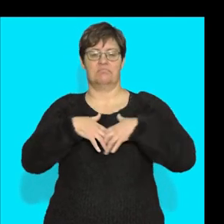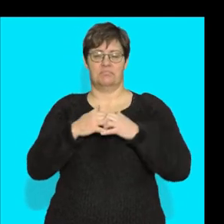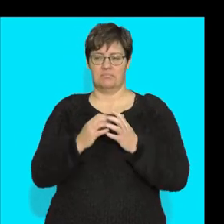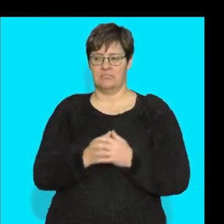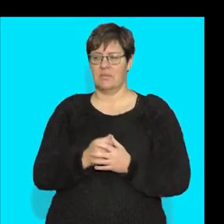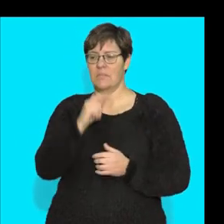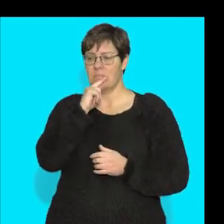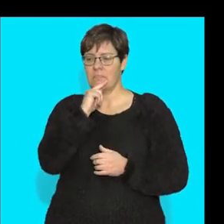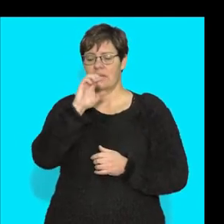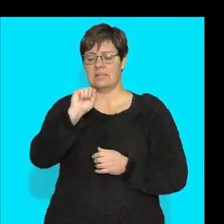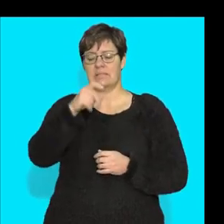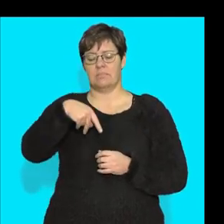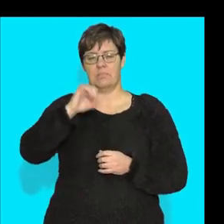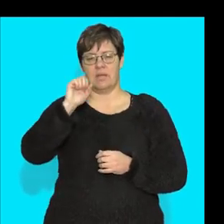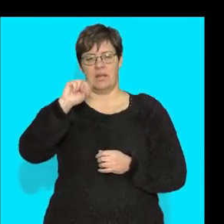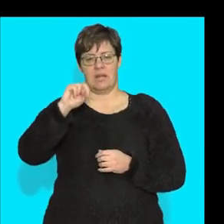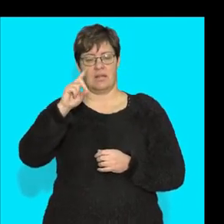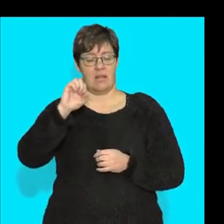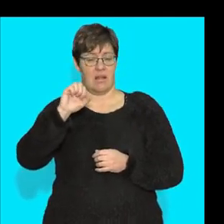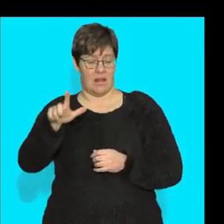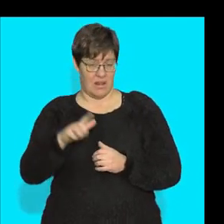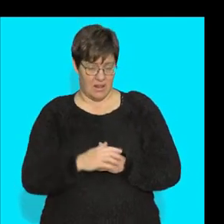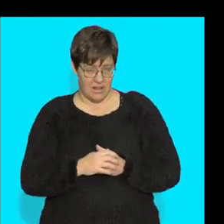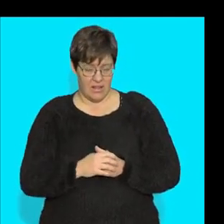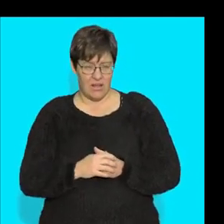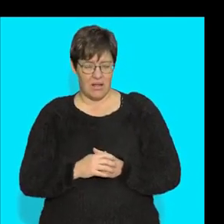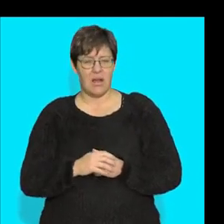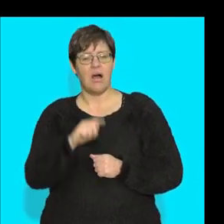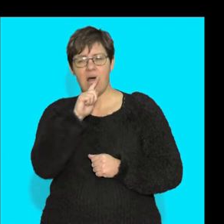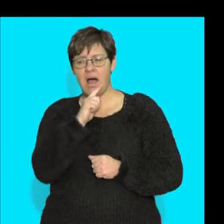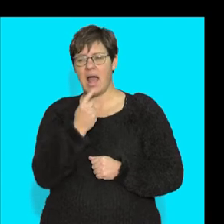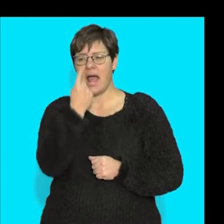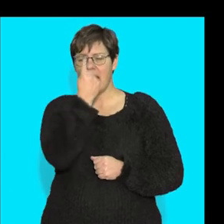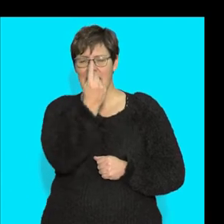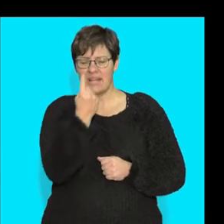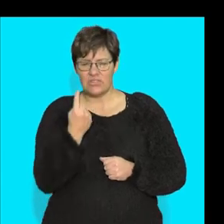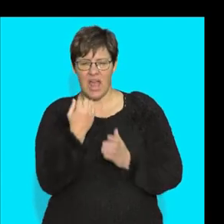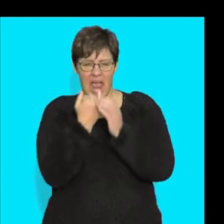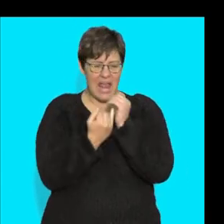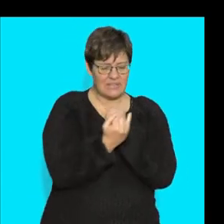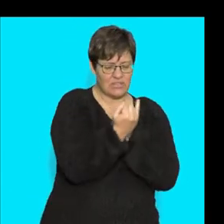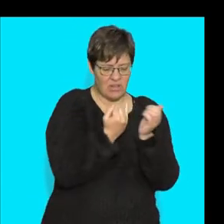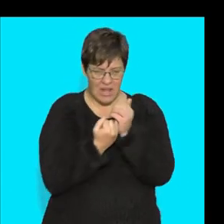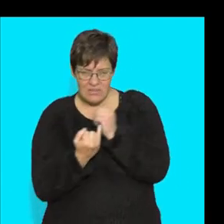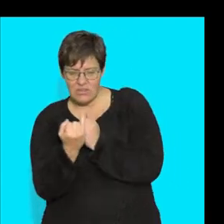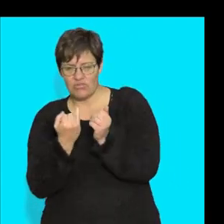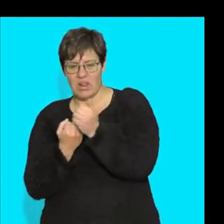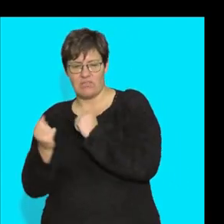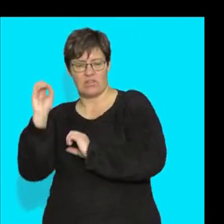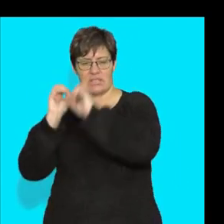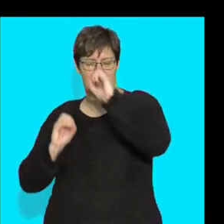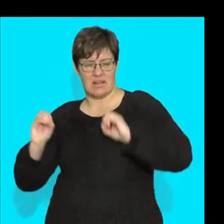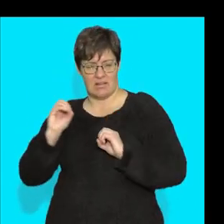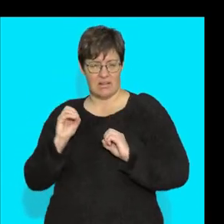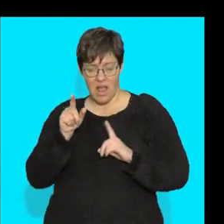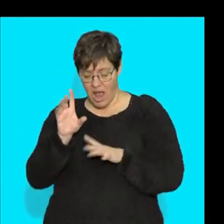We call it a spindle shape. And it's actually made up of each of these individual cells that are